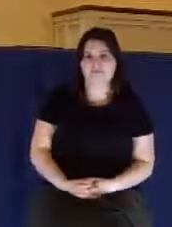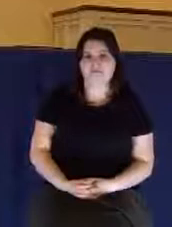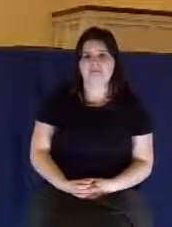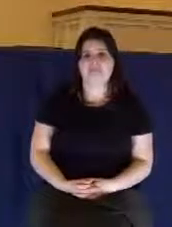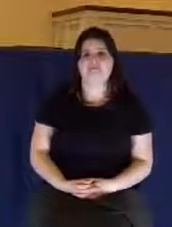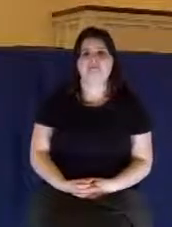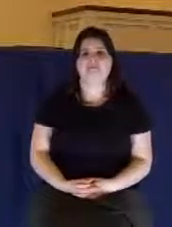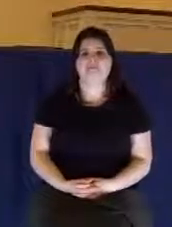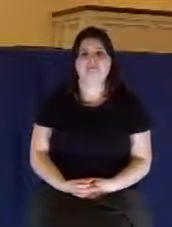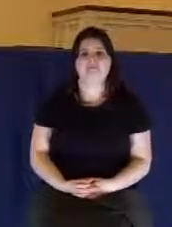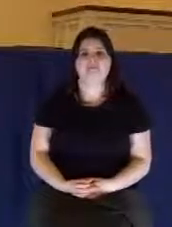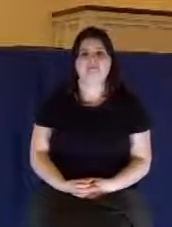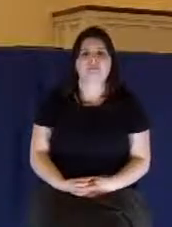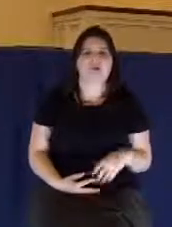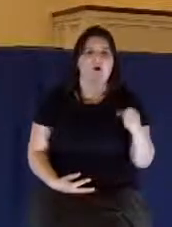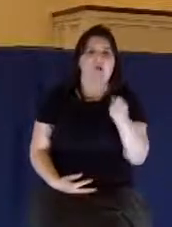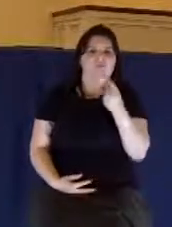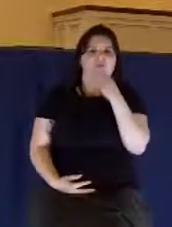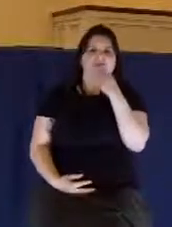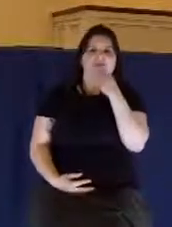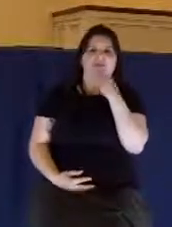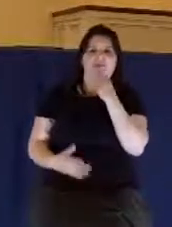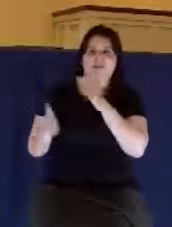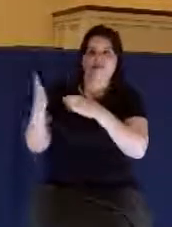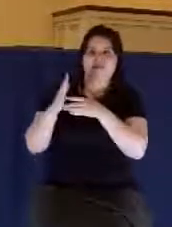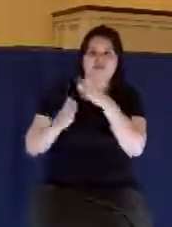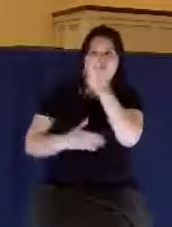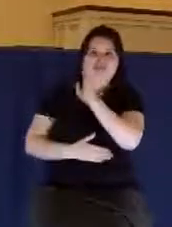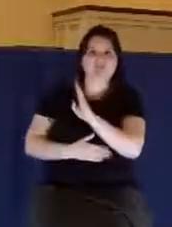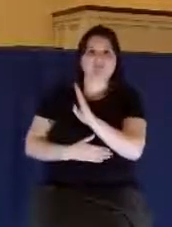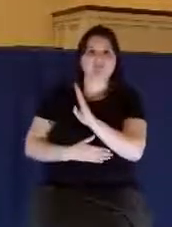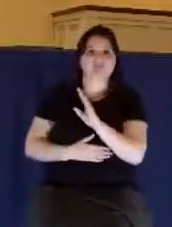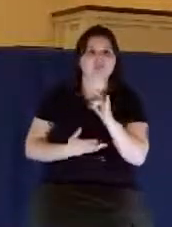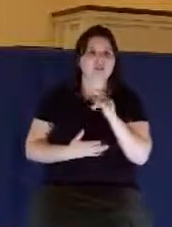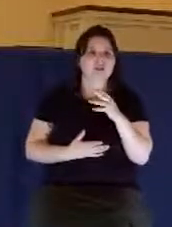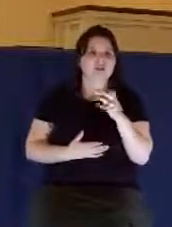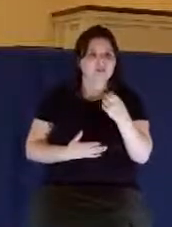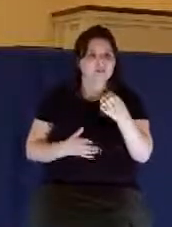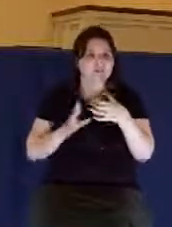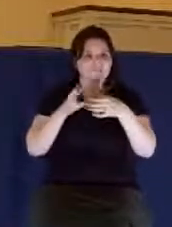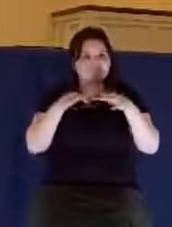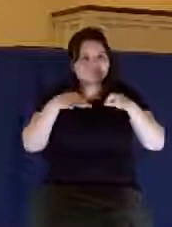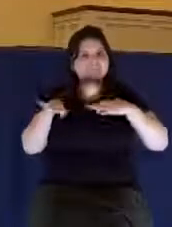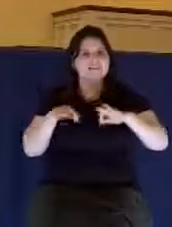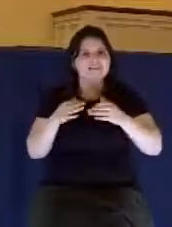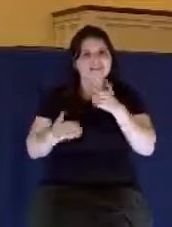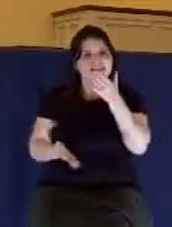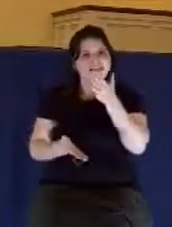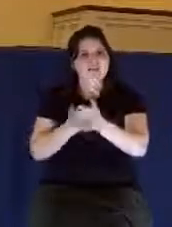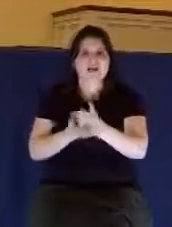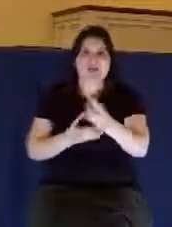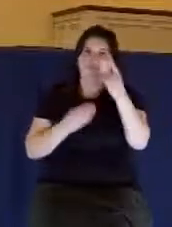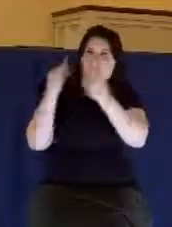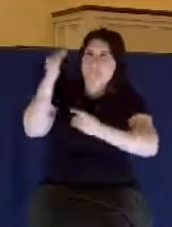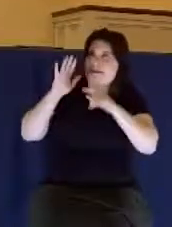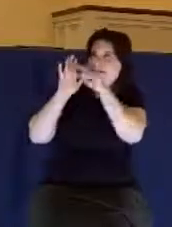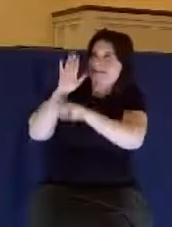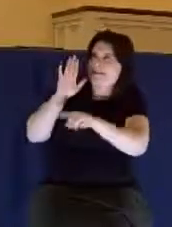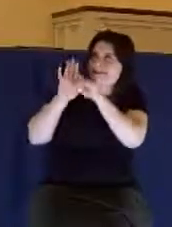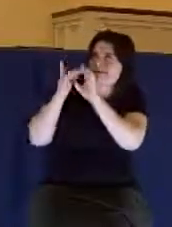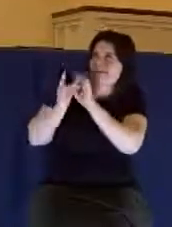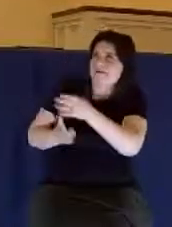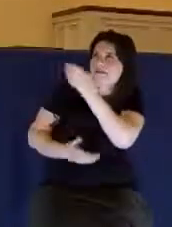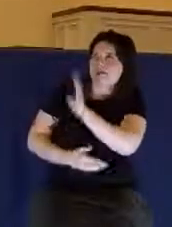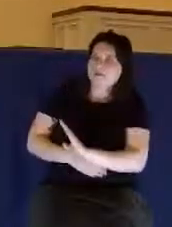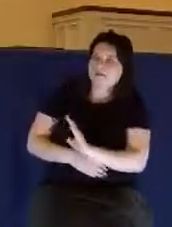thinking negatively about God or despise what God has done in your life already. Stop